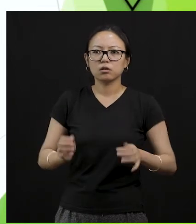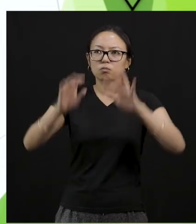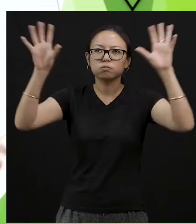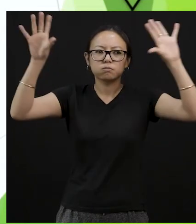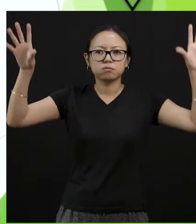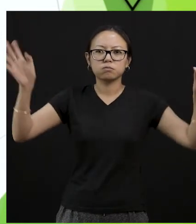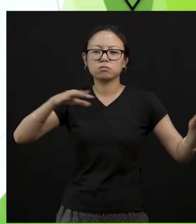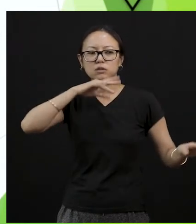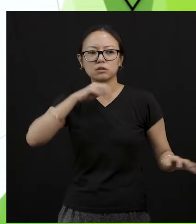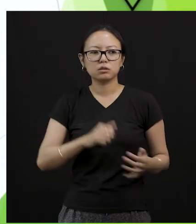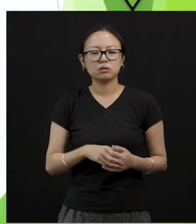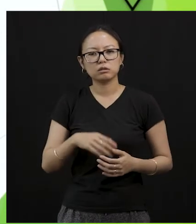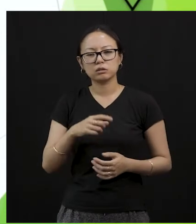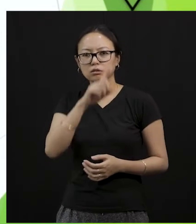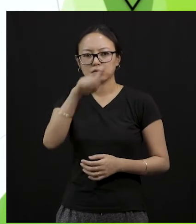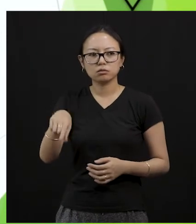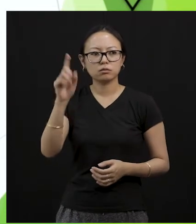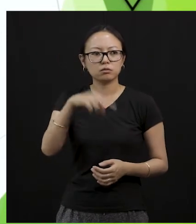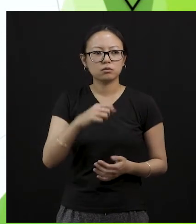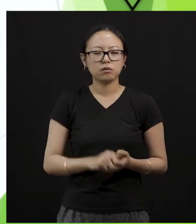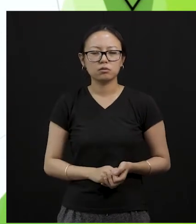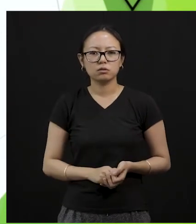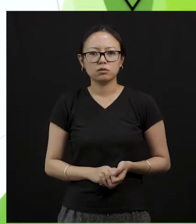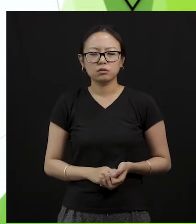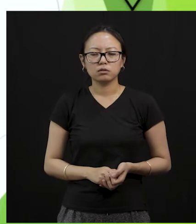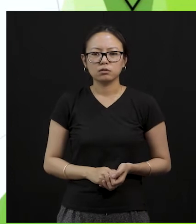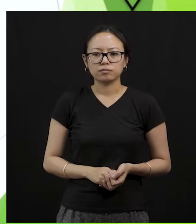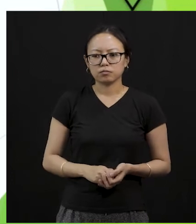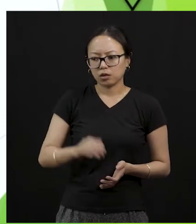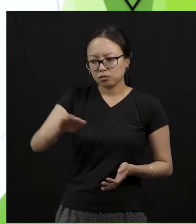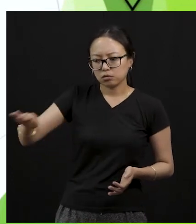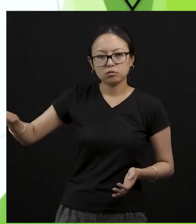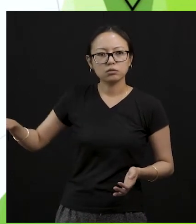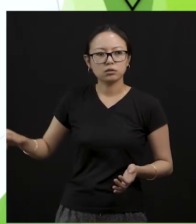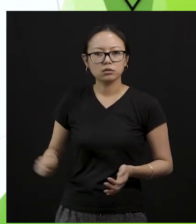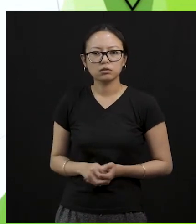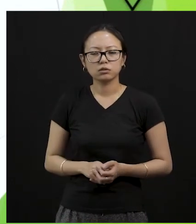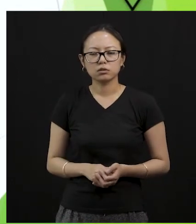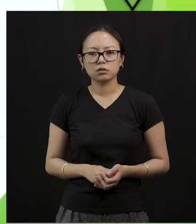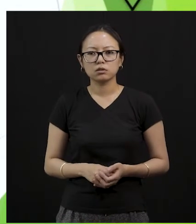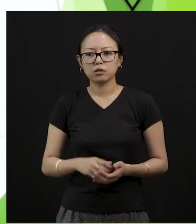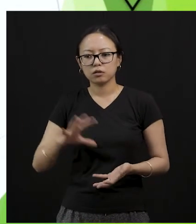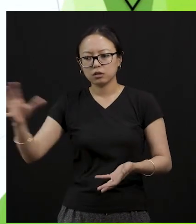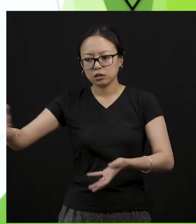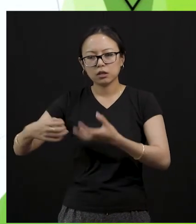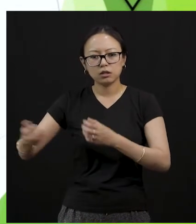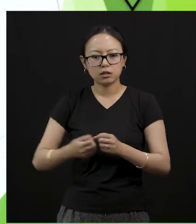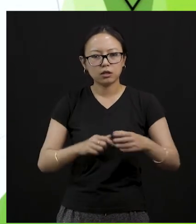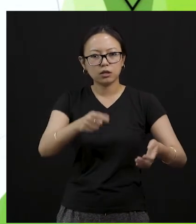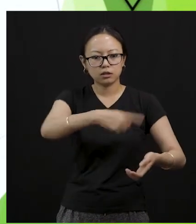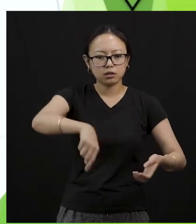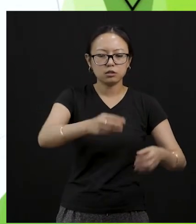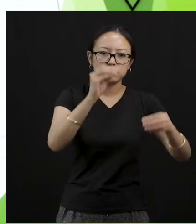picking up the trash and throwing the trash in the dustbin. A very good work and that is gonna be a tick mark. All right?